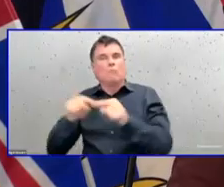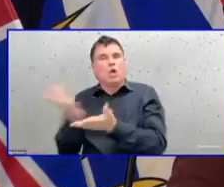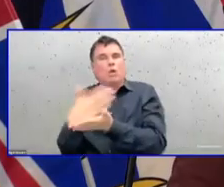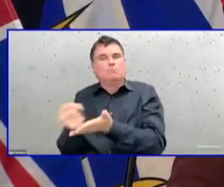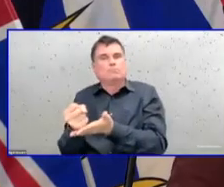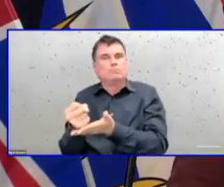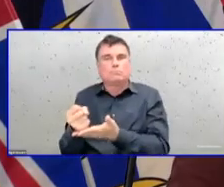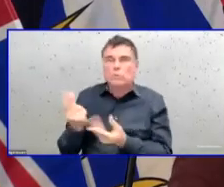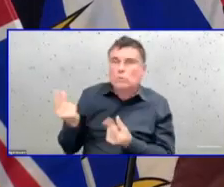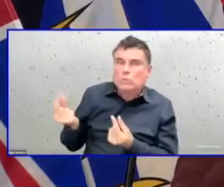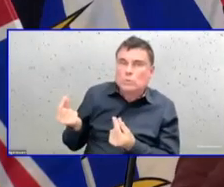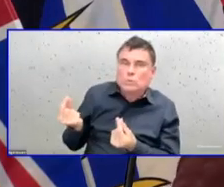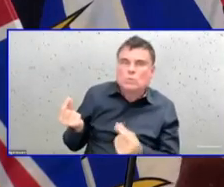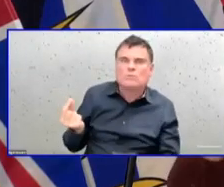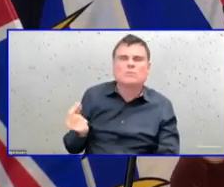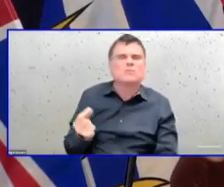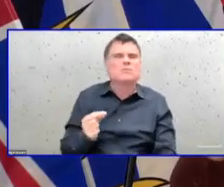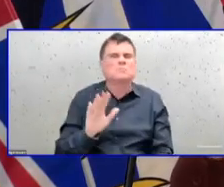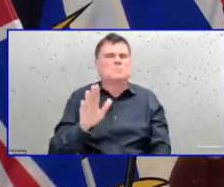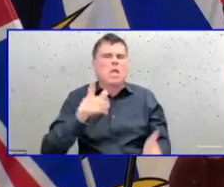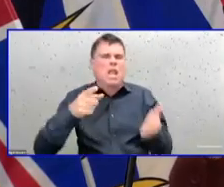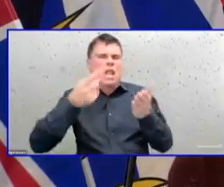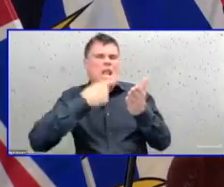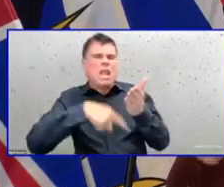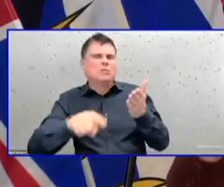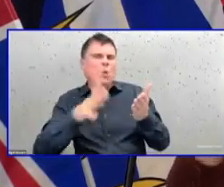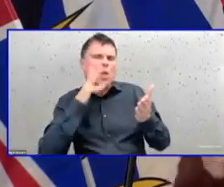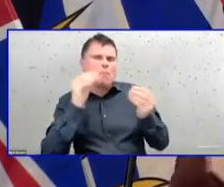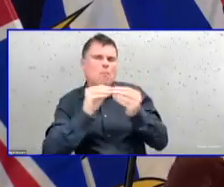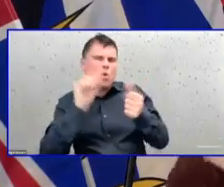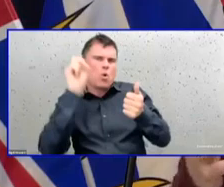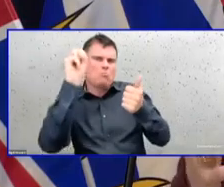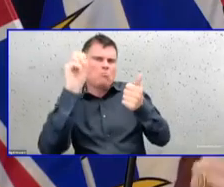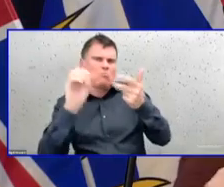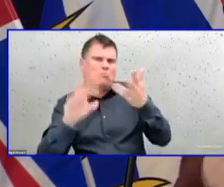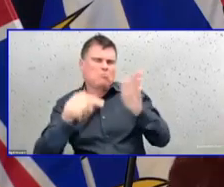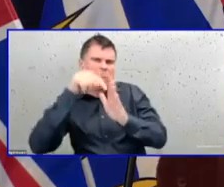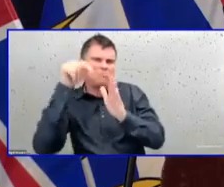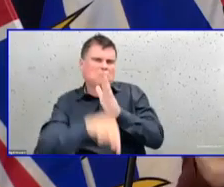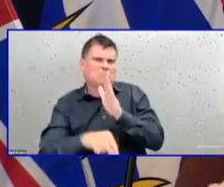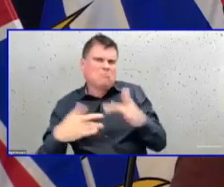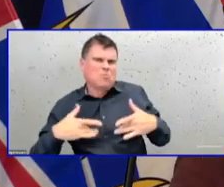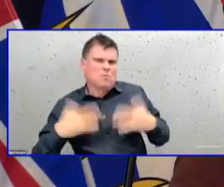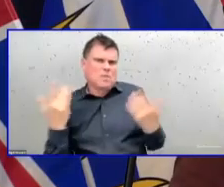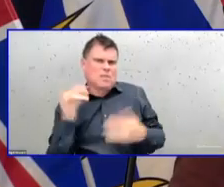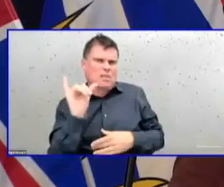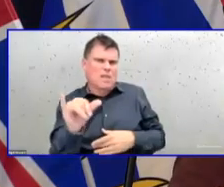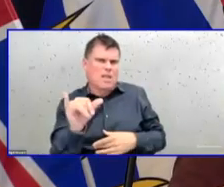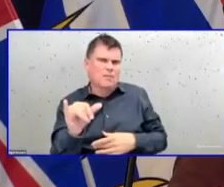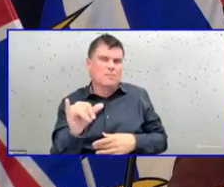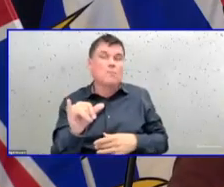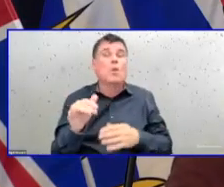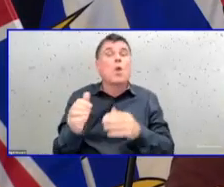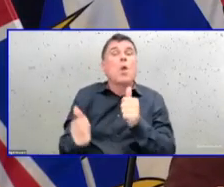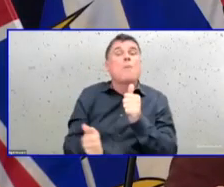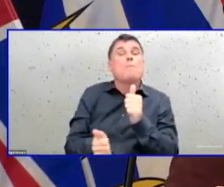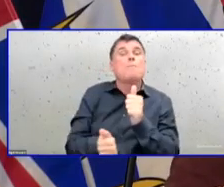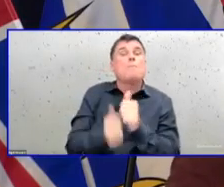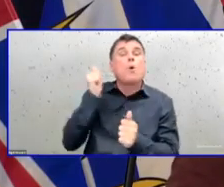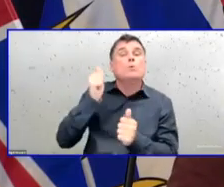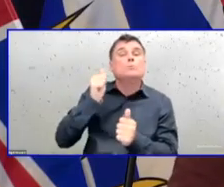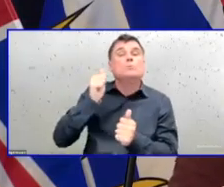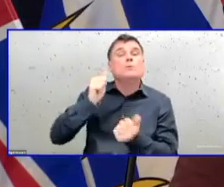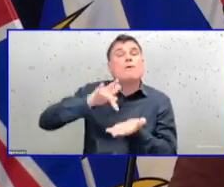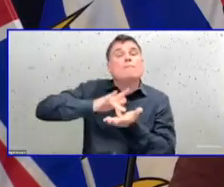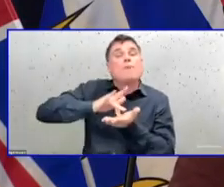shots. We're delivering a lot of them are going to pharmacies this year directly. And our partners in the pharmacies are